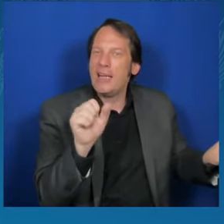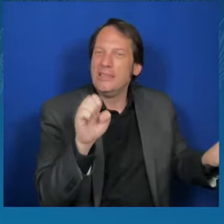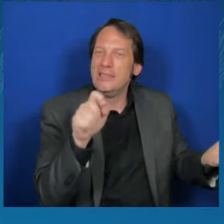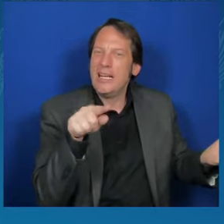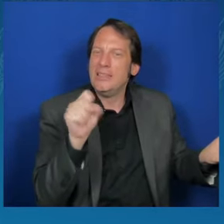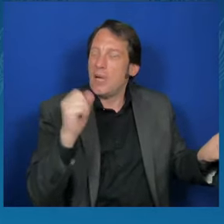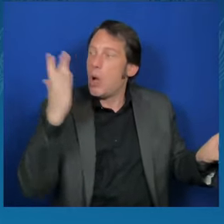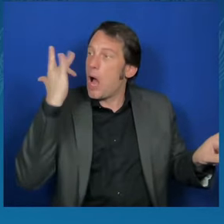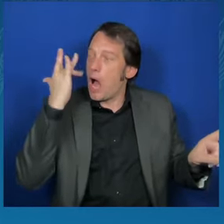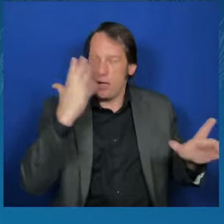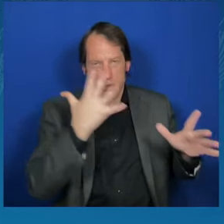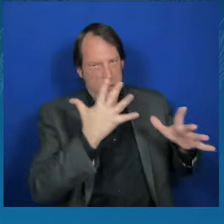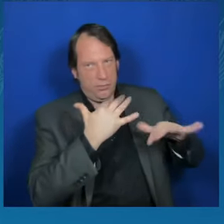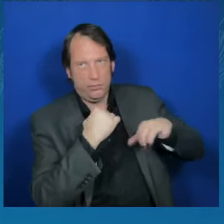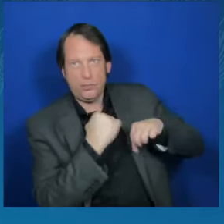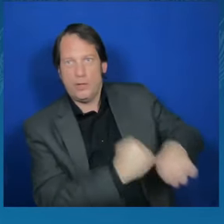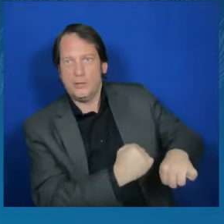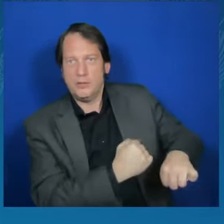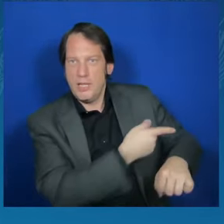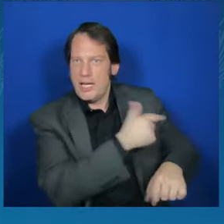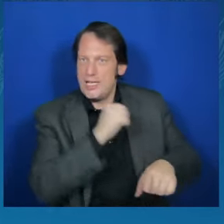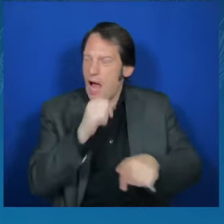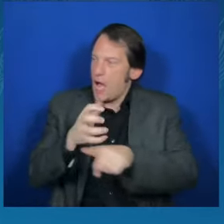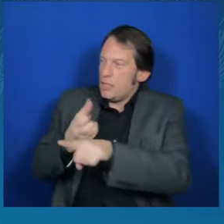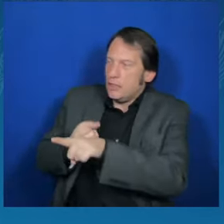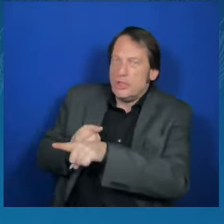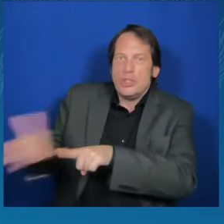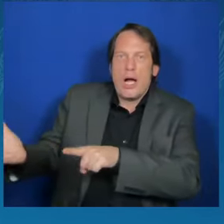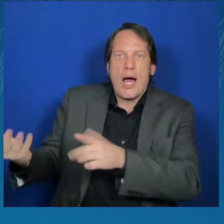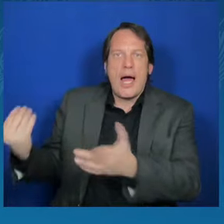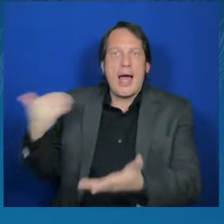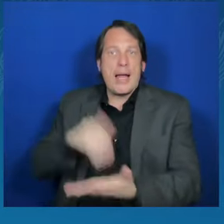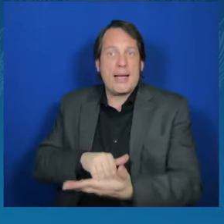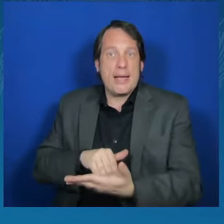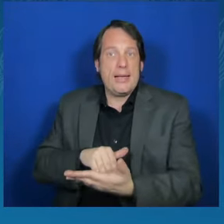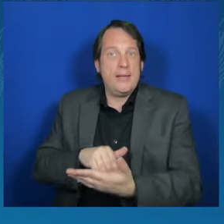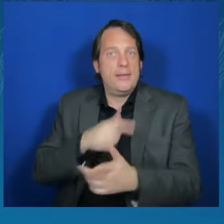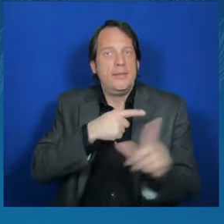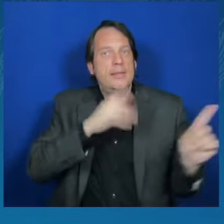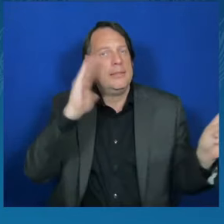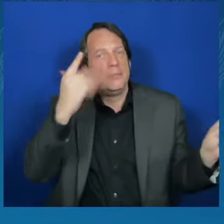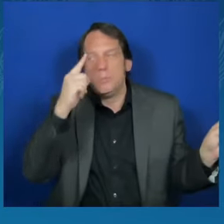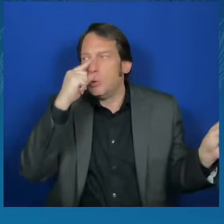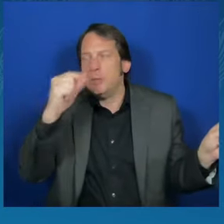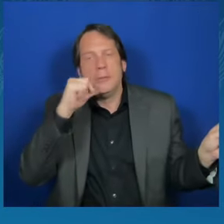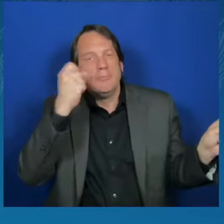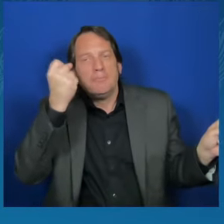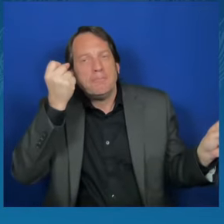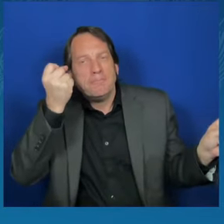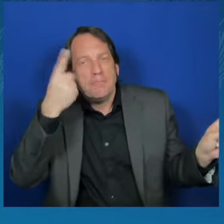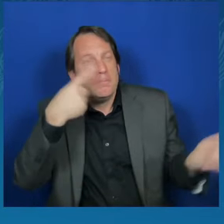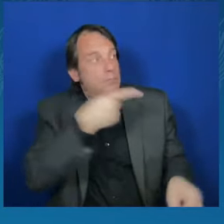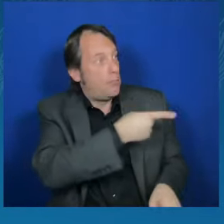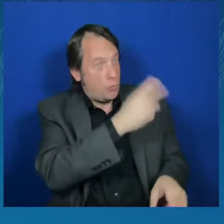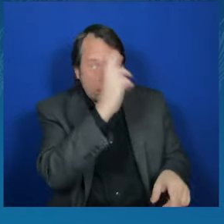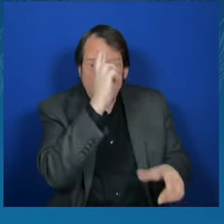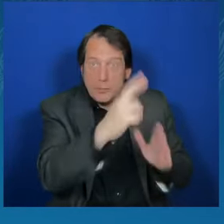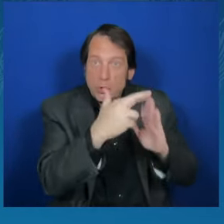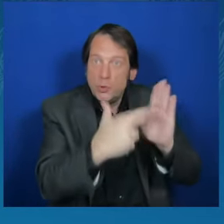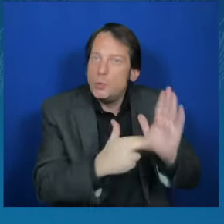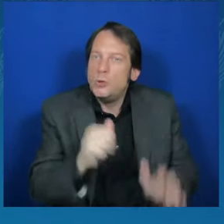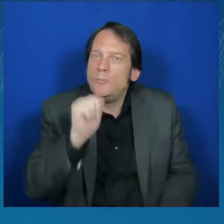any rules. The only thing that is important for Putin is money and power. We need a strong decision that would